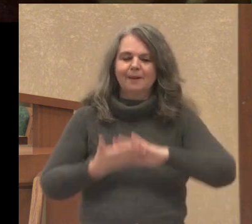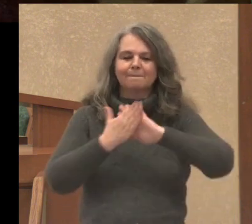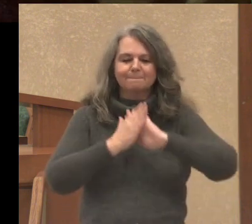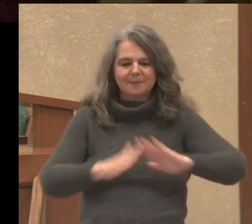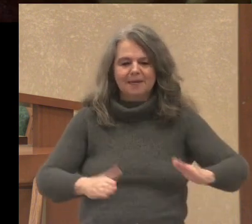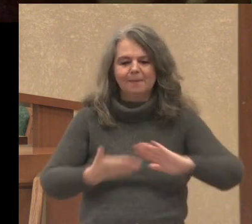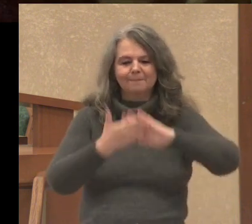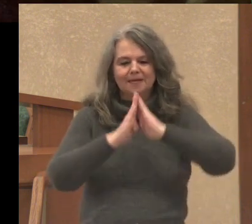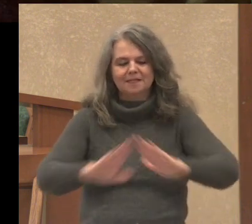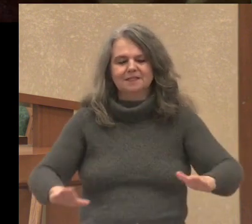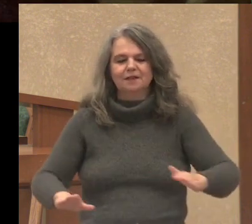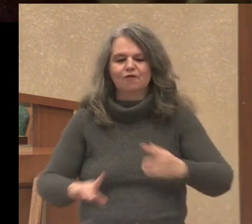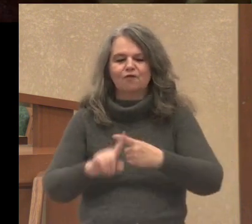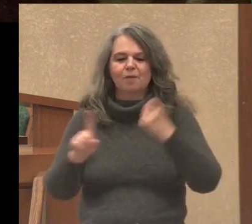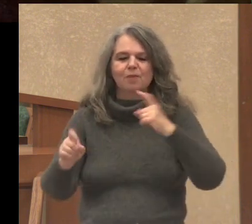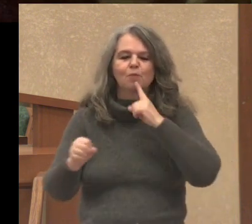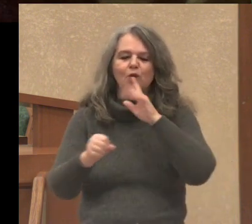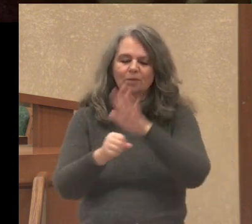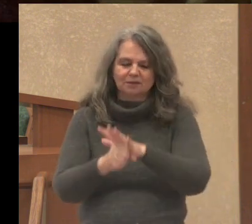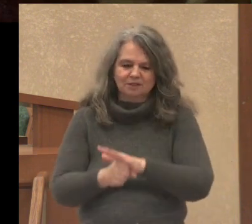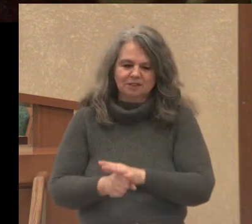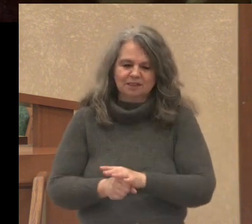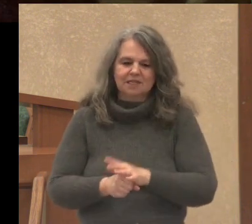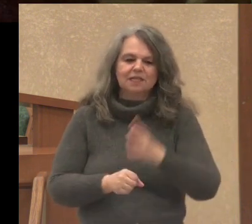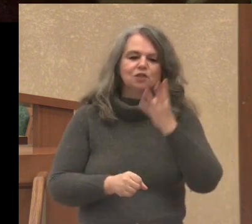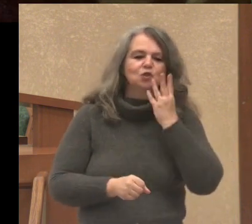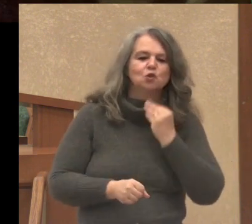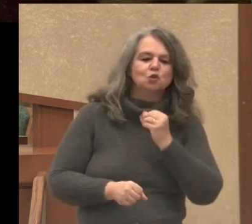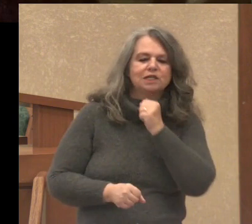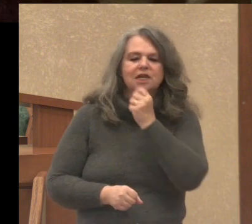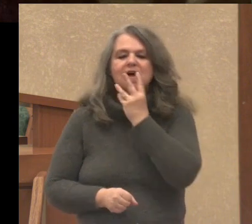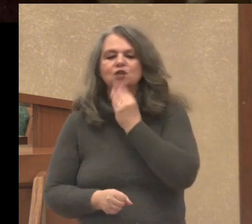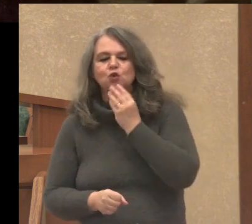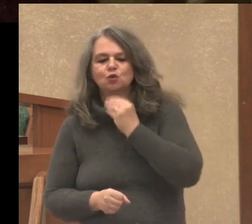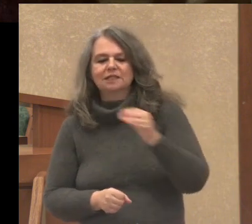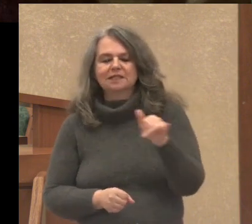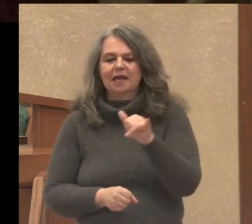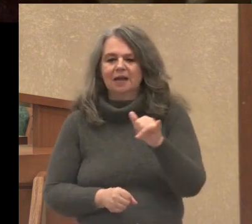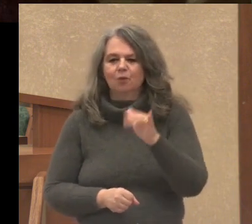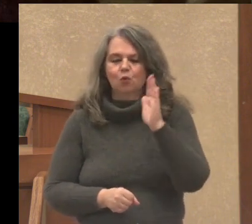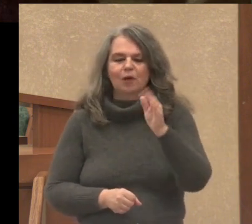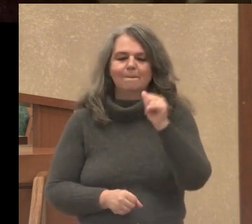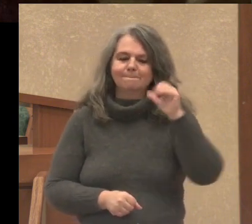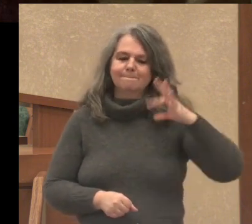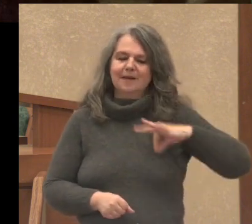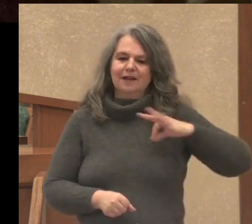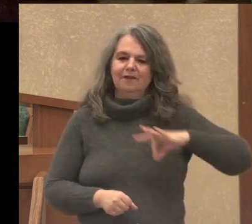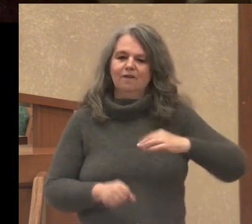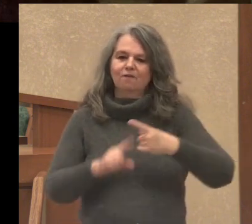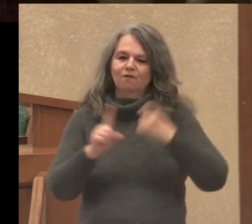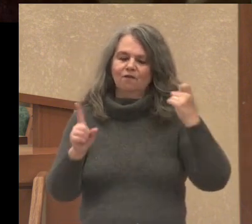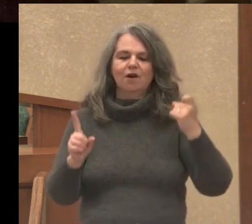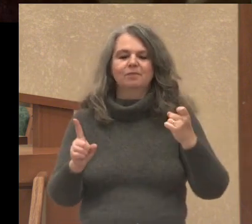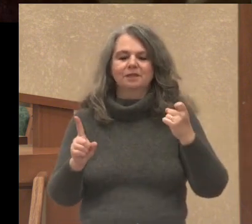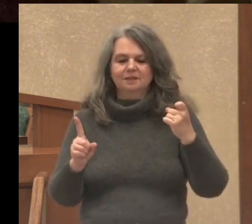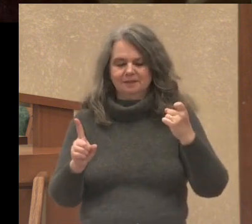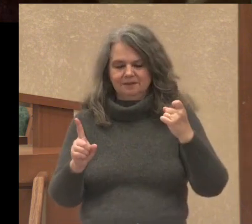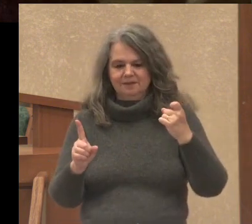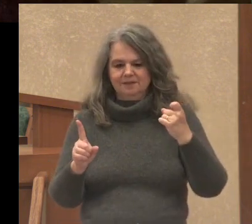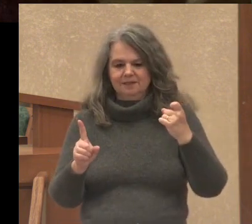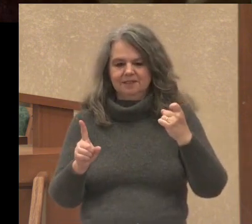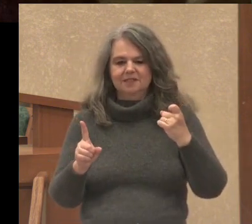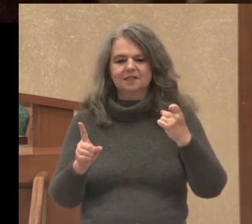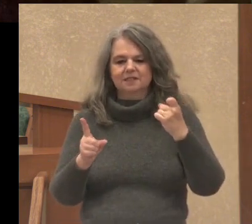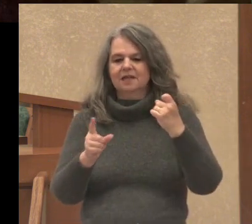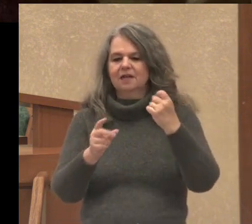assurance that everyone, Jews and Gentiles alike, will benefit from the redemption that God is bringing